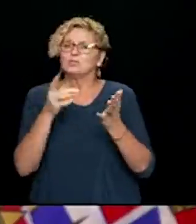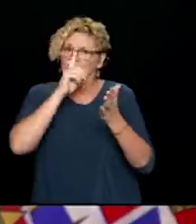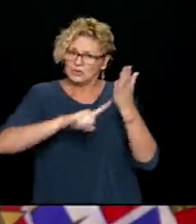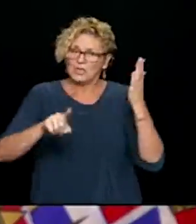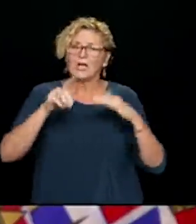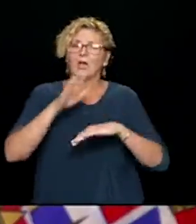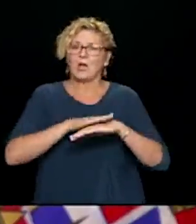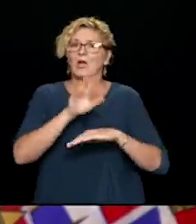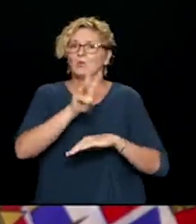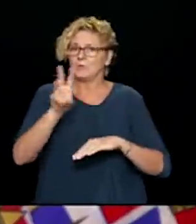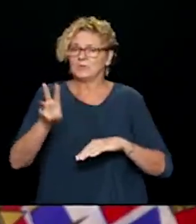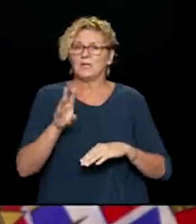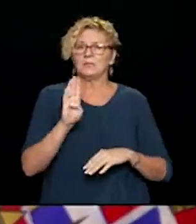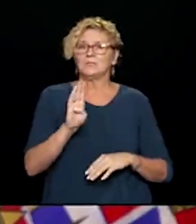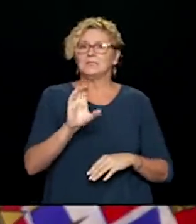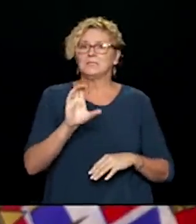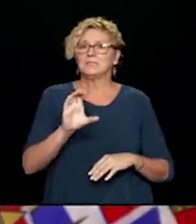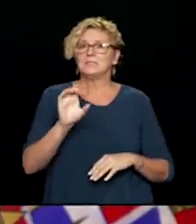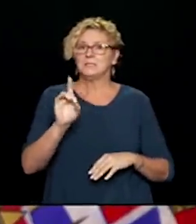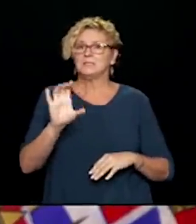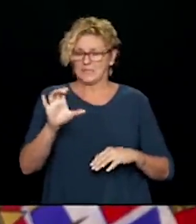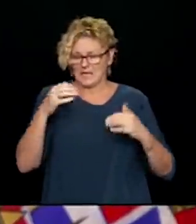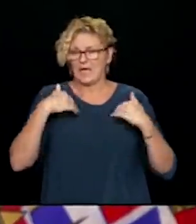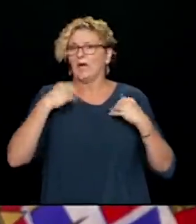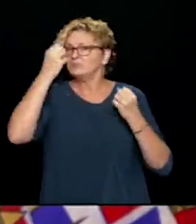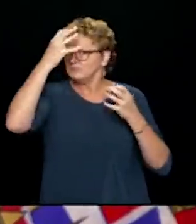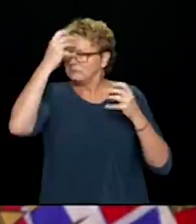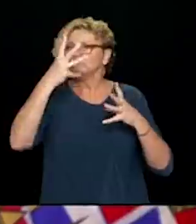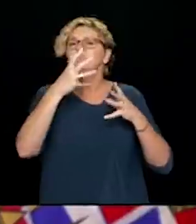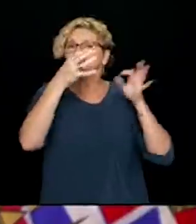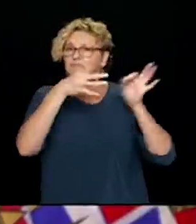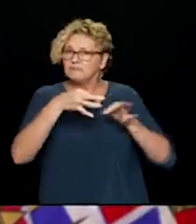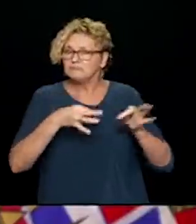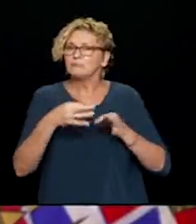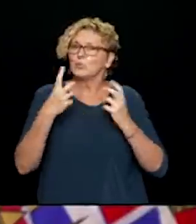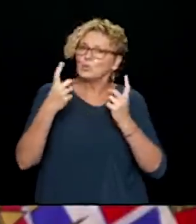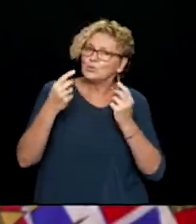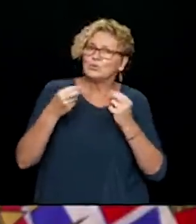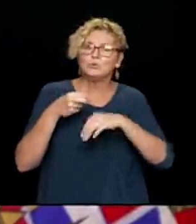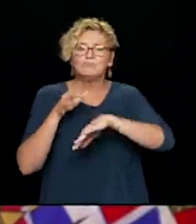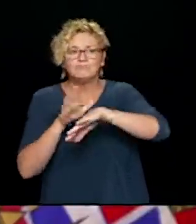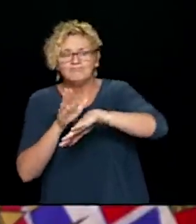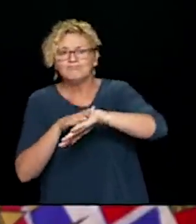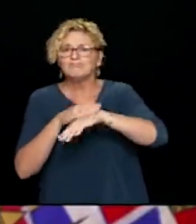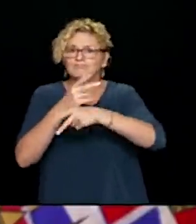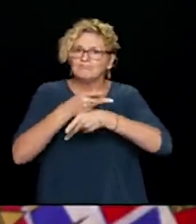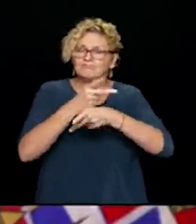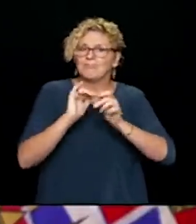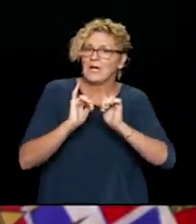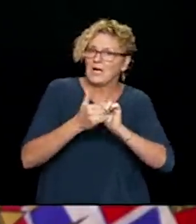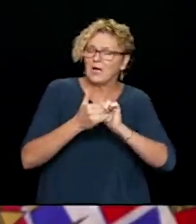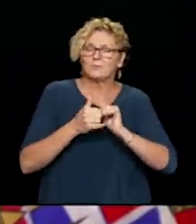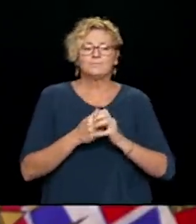the information and resources about our wildfire smoke and your health is available on the BCCDC website. And we know that